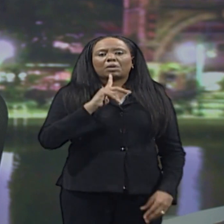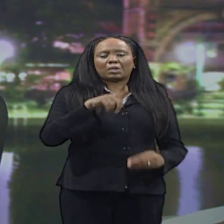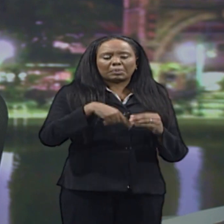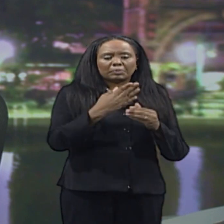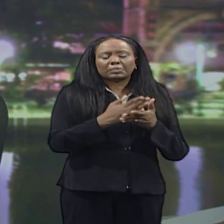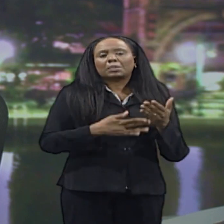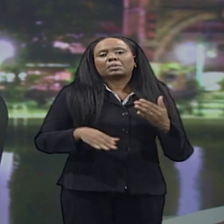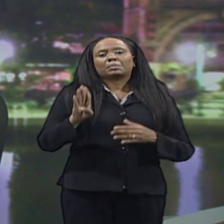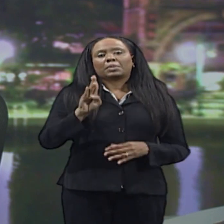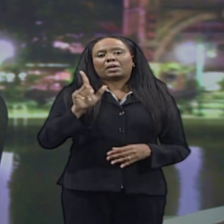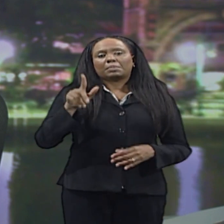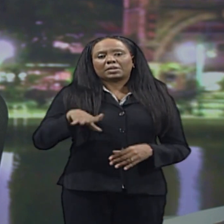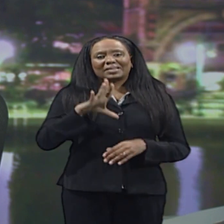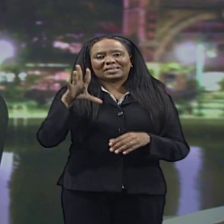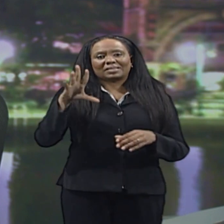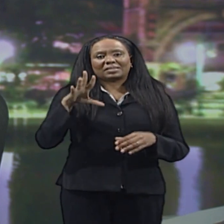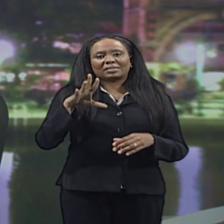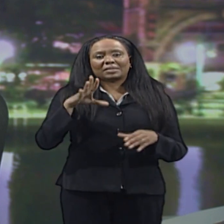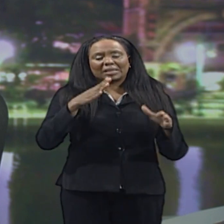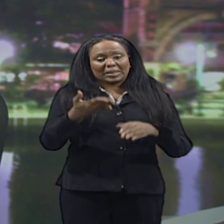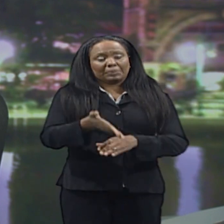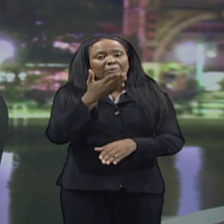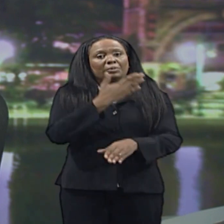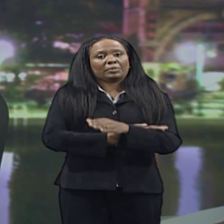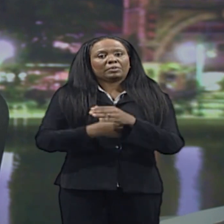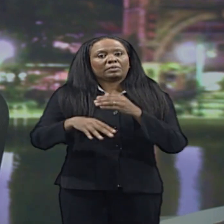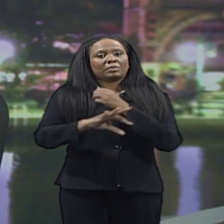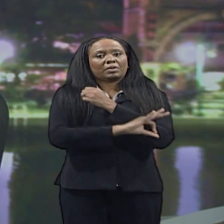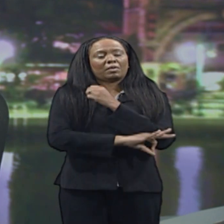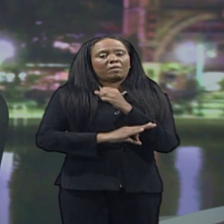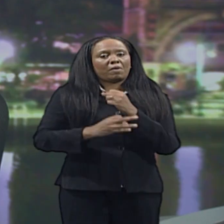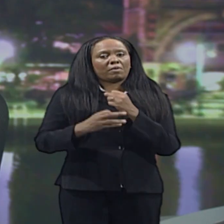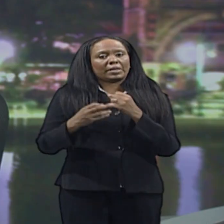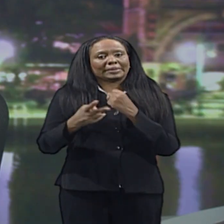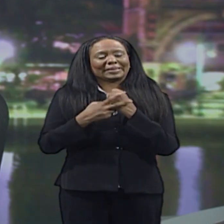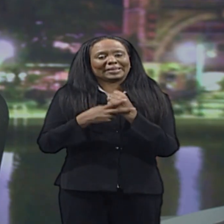plans to improve the foreign reserves should they be elected to government.